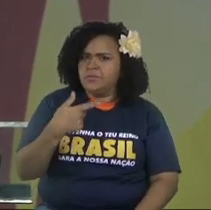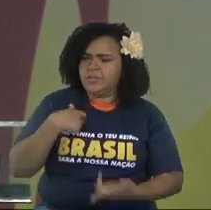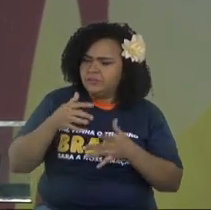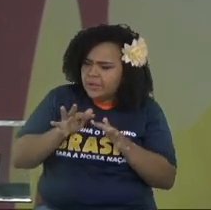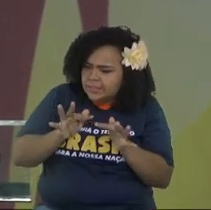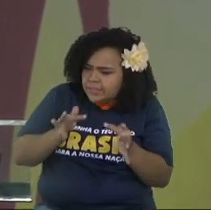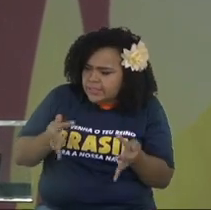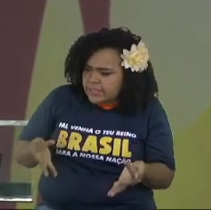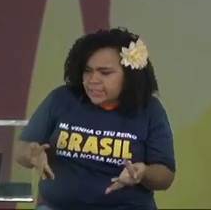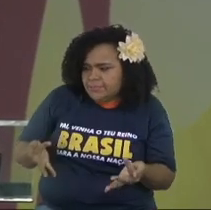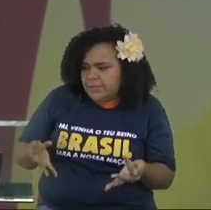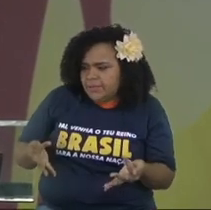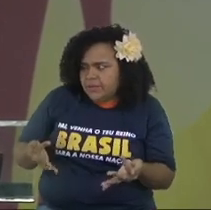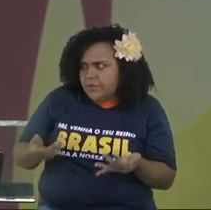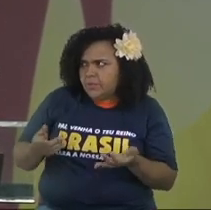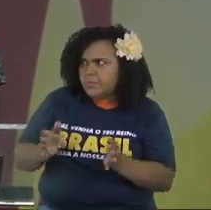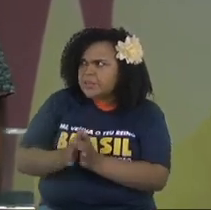heaven.